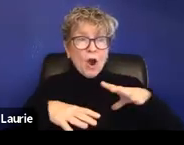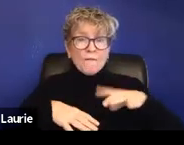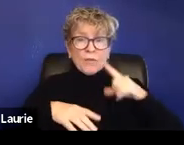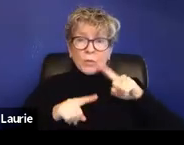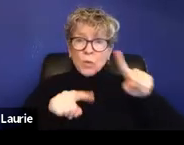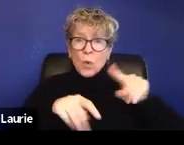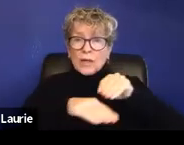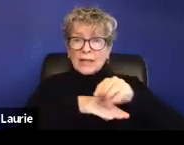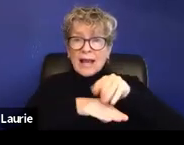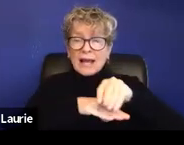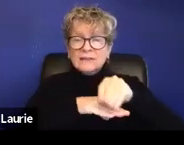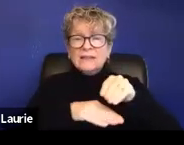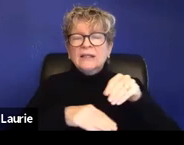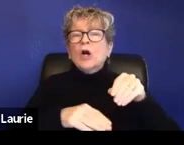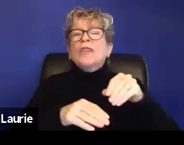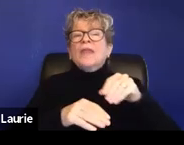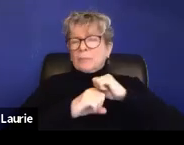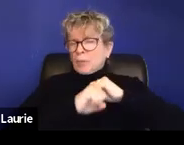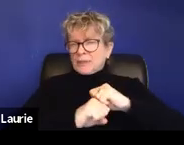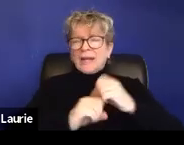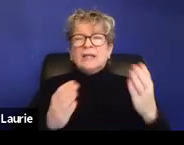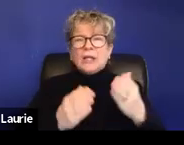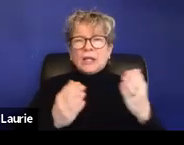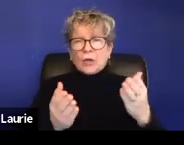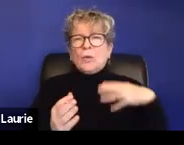protected here in Washington. Um,